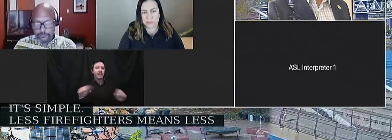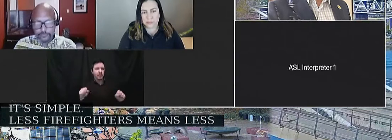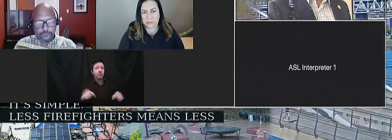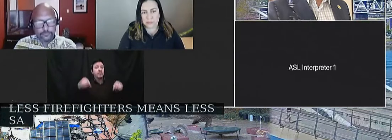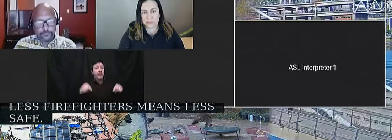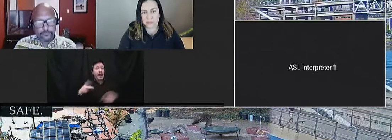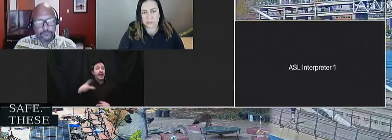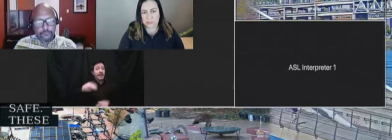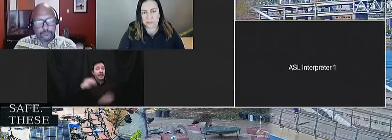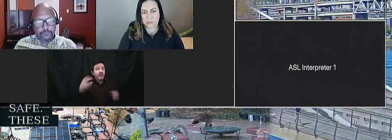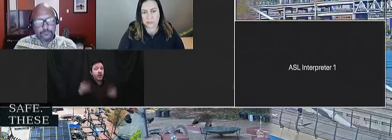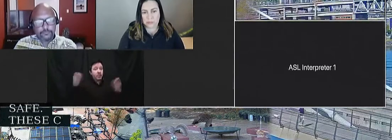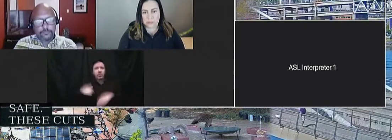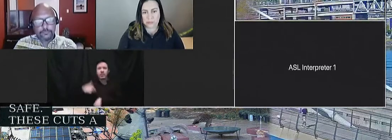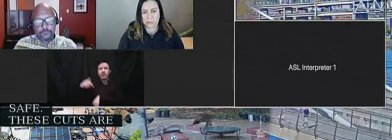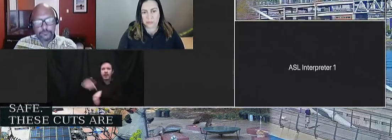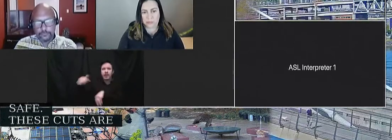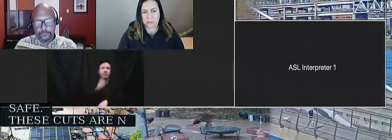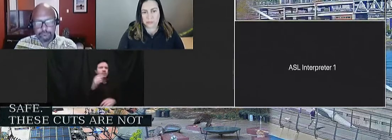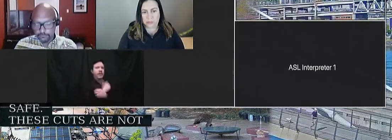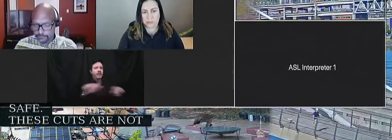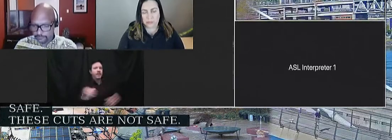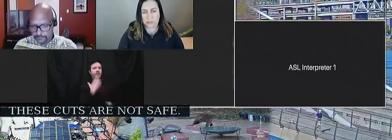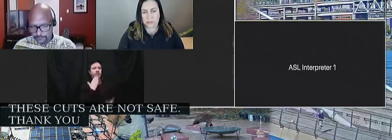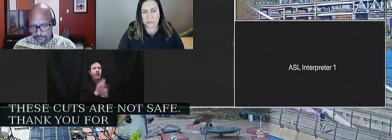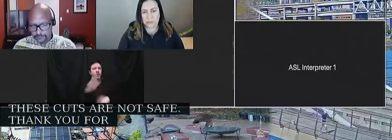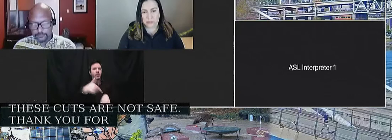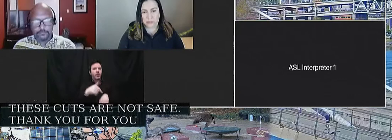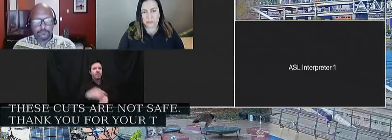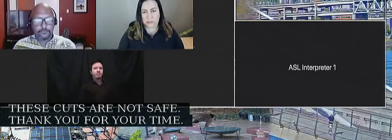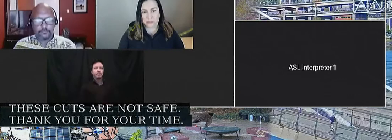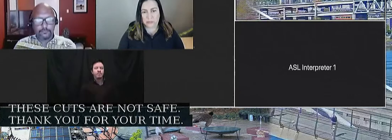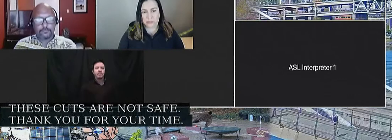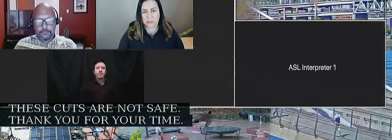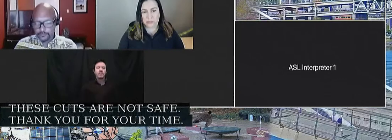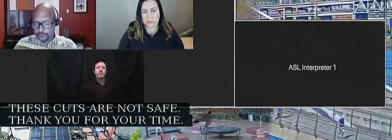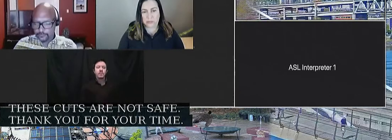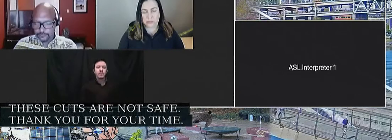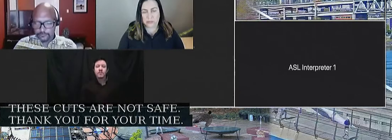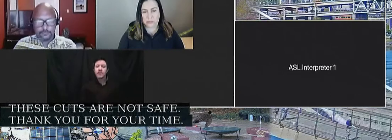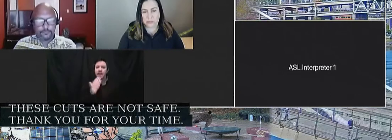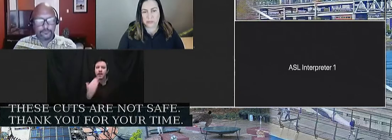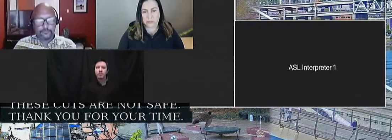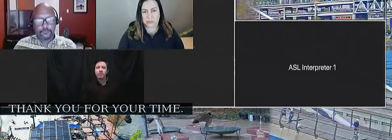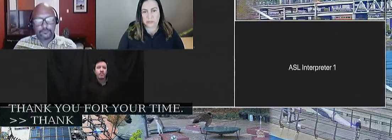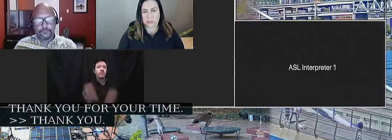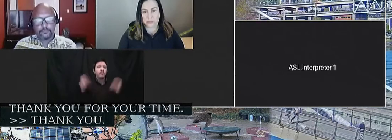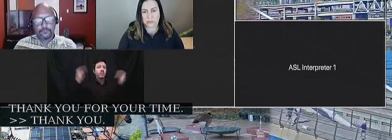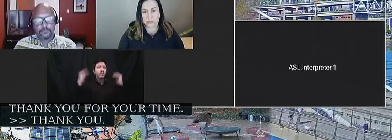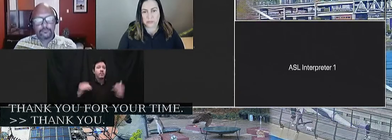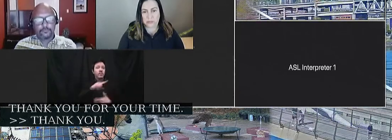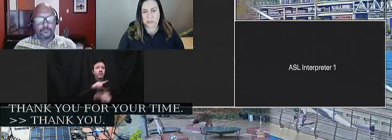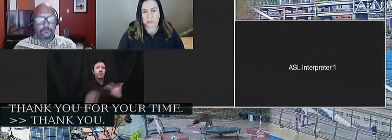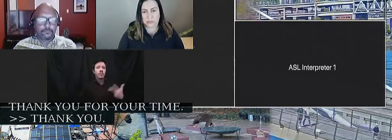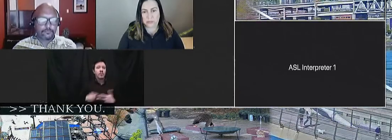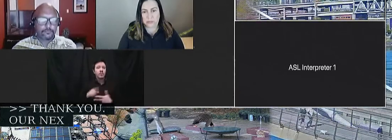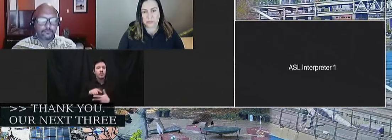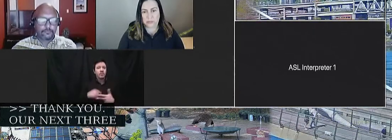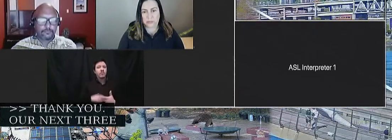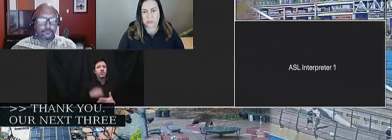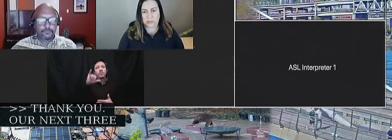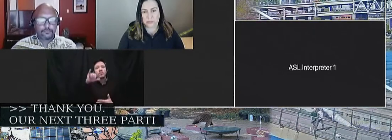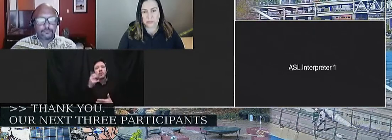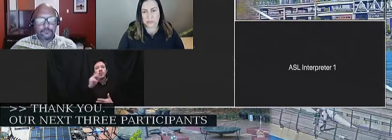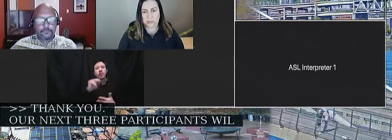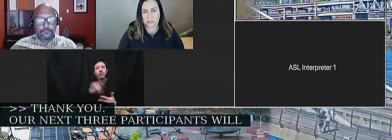are not safe. Thank you for your time. Thank you. Our next three participants will be John